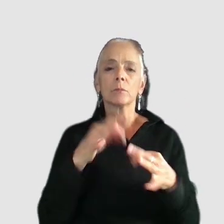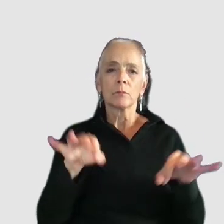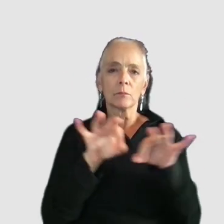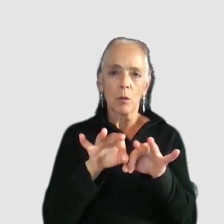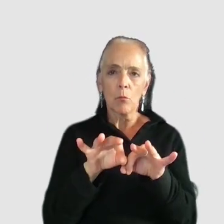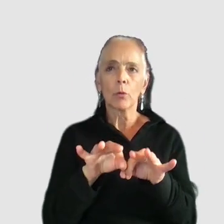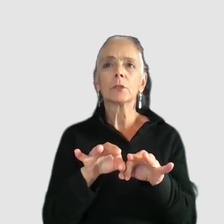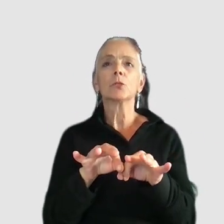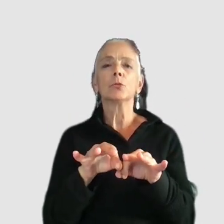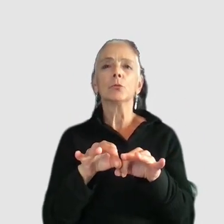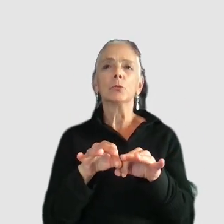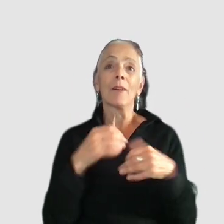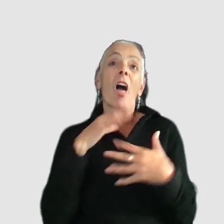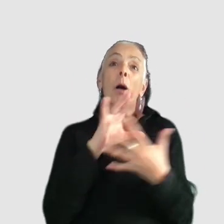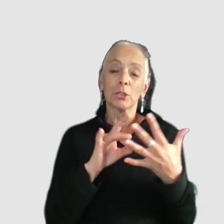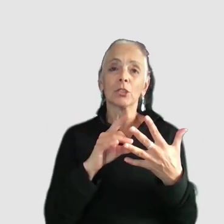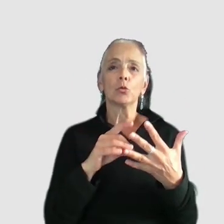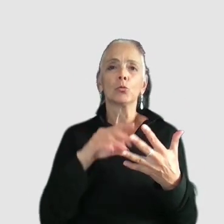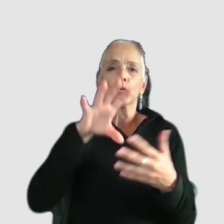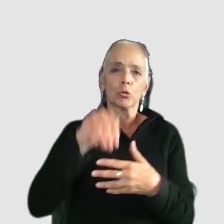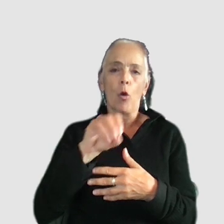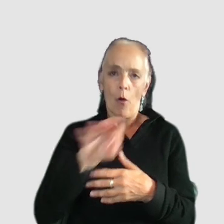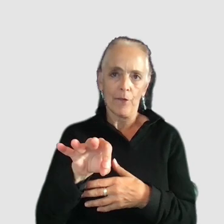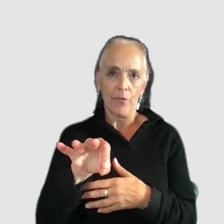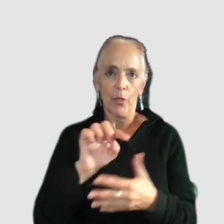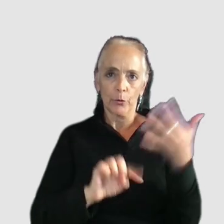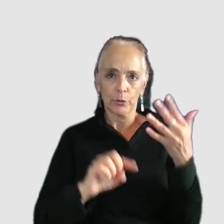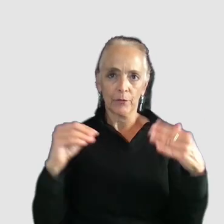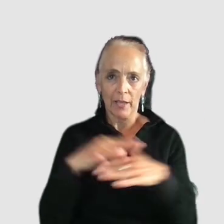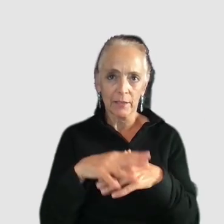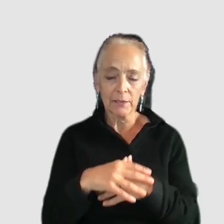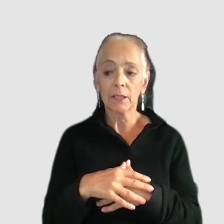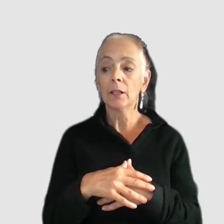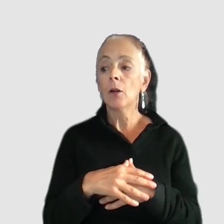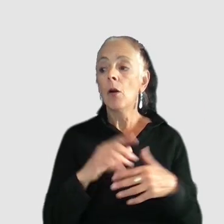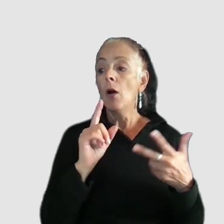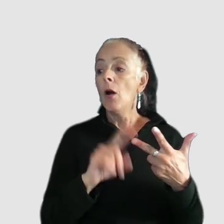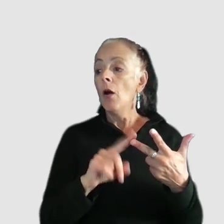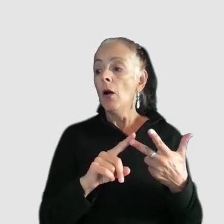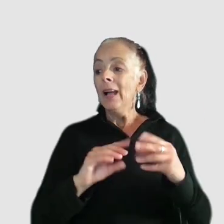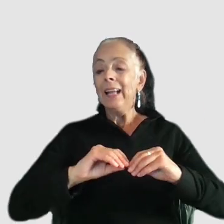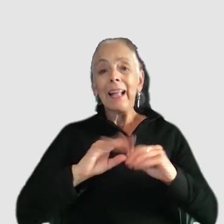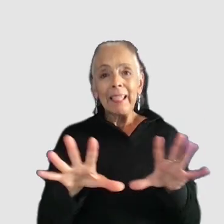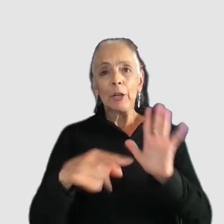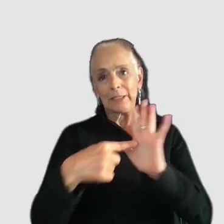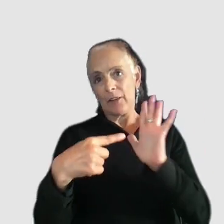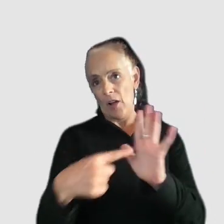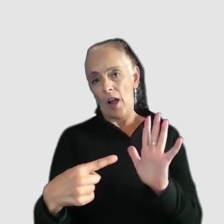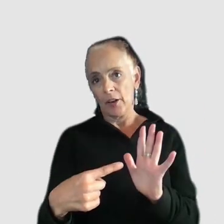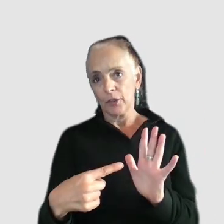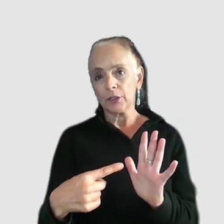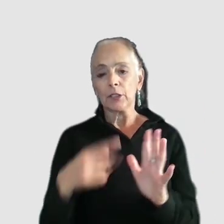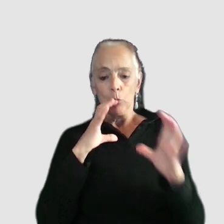off at the bare minimum. We want to try and use really clear signifiers wherever possible so we want to communicate to the player where